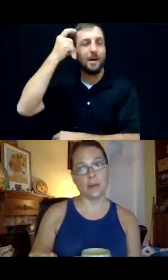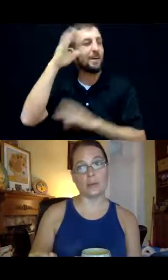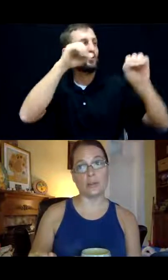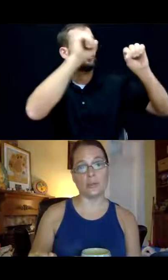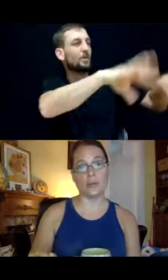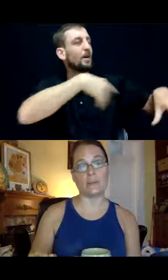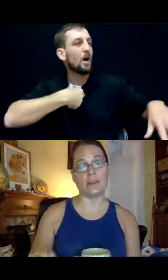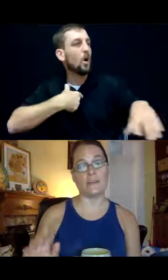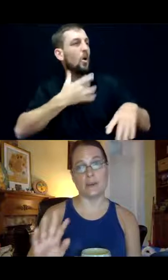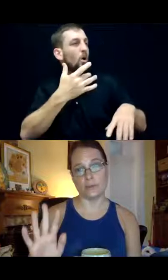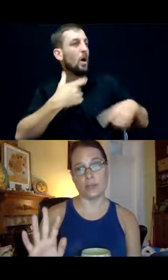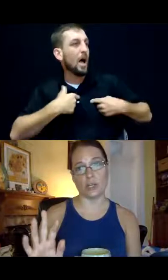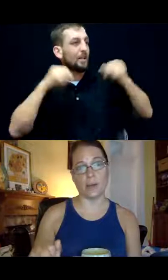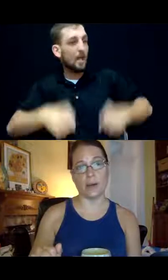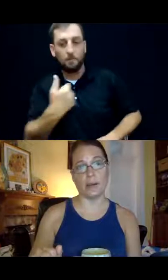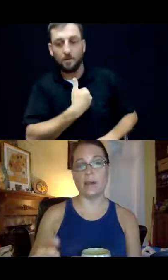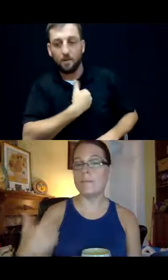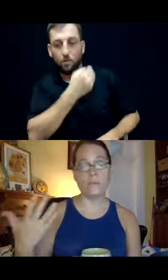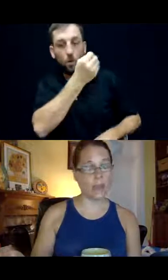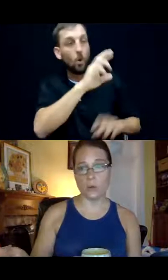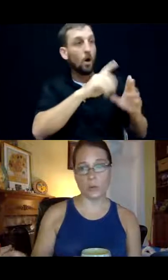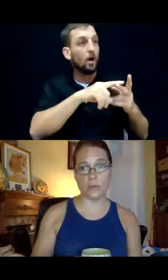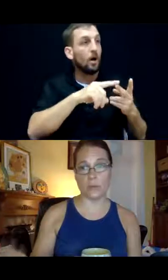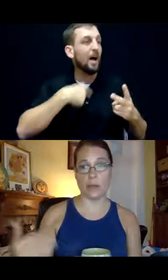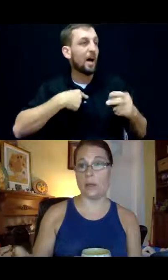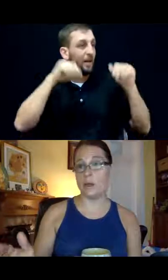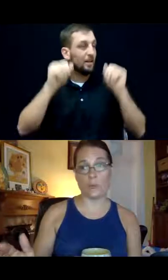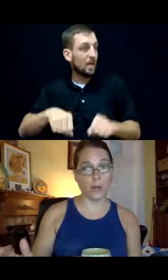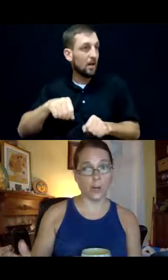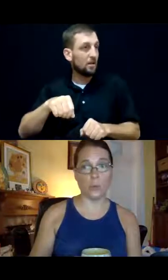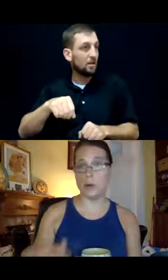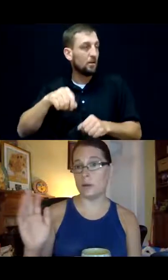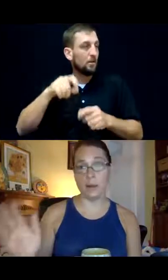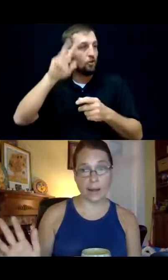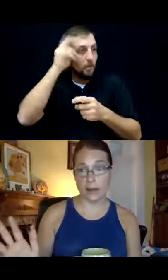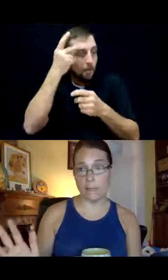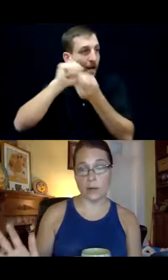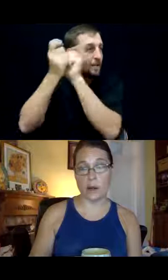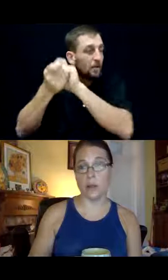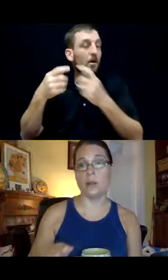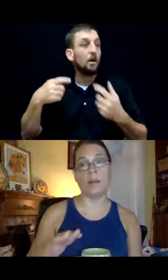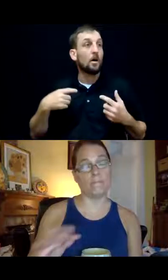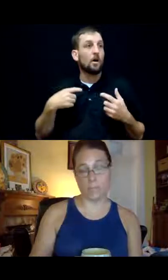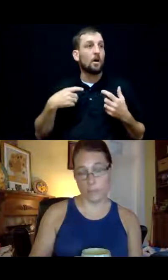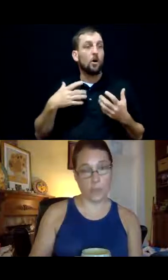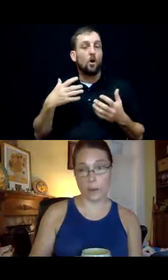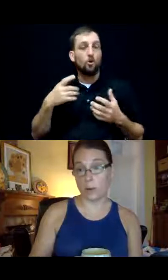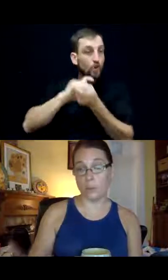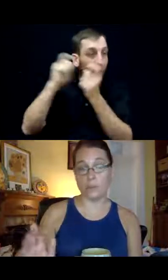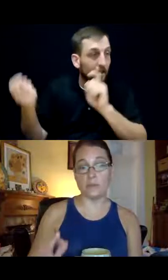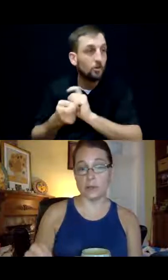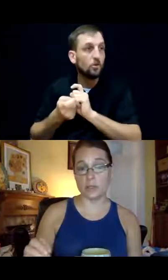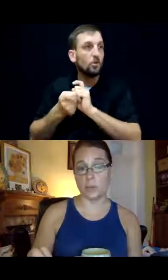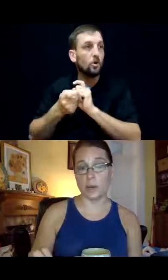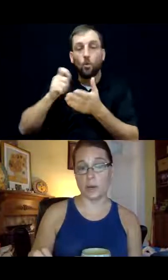somebody else to do this, I've changed my mind. They can always revoke it, write a new one, not have one at all, not a